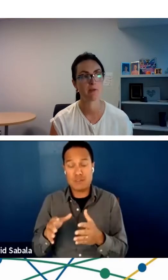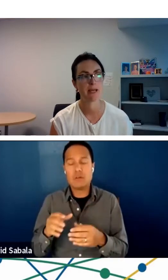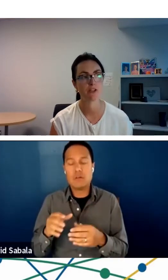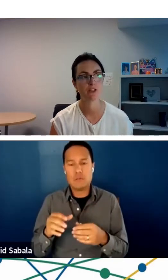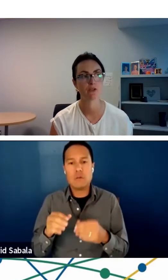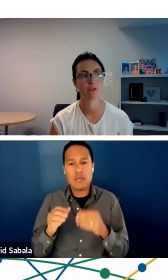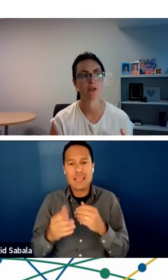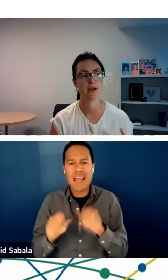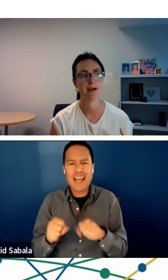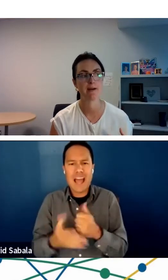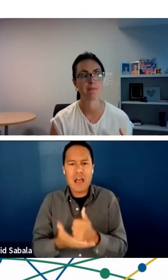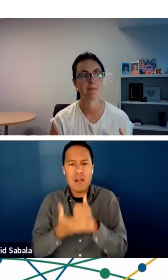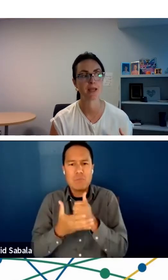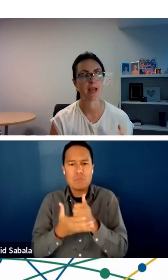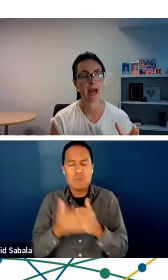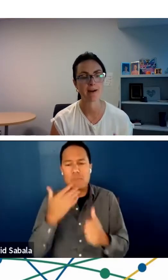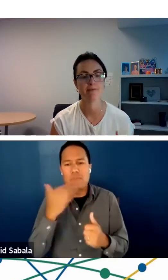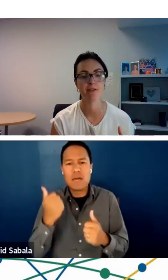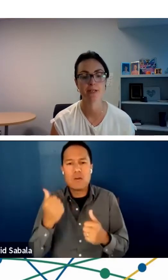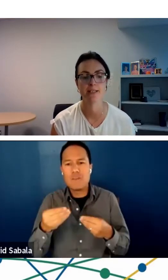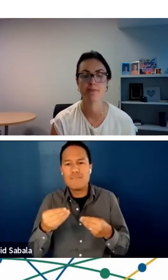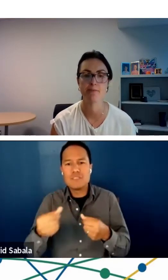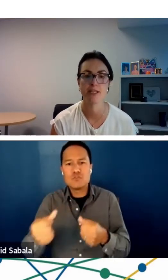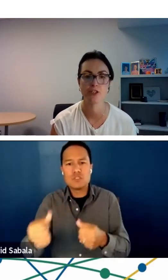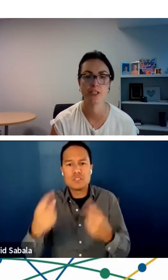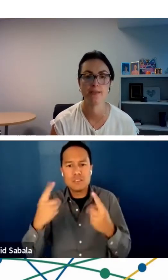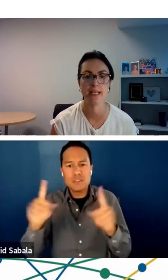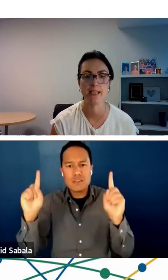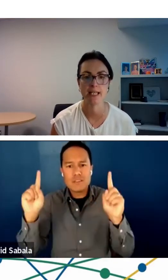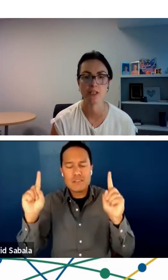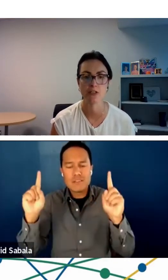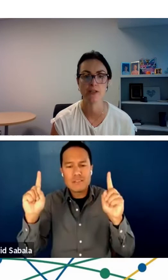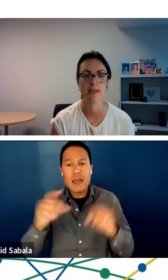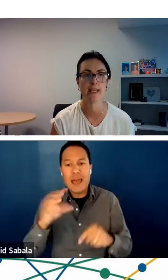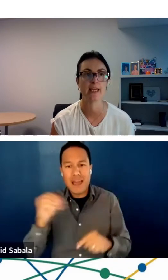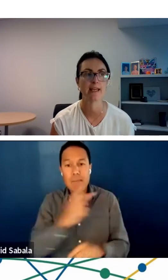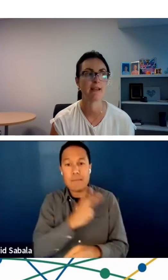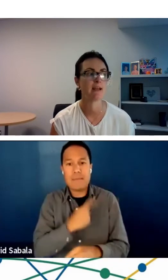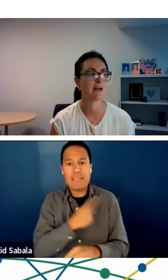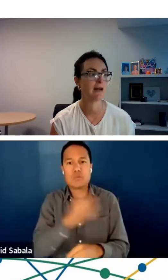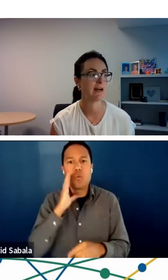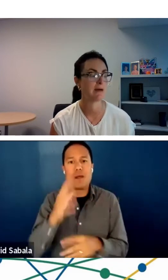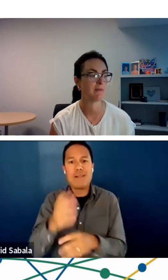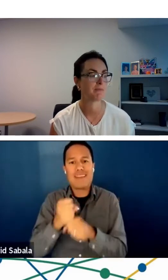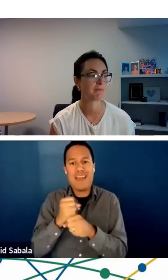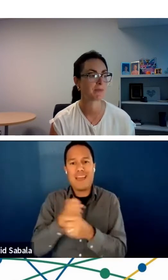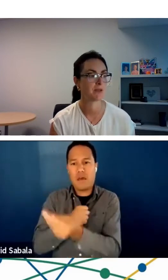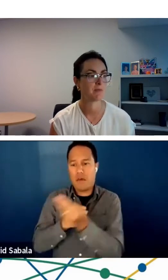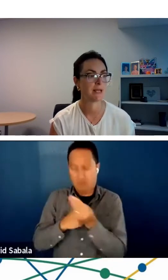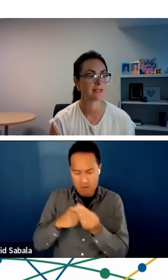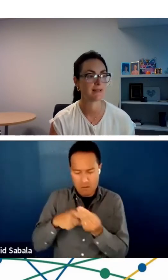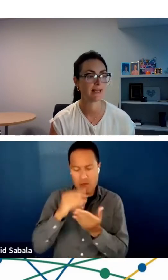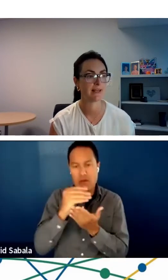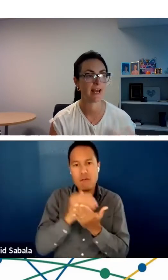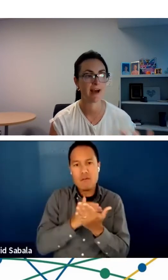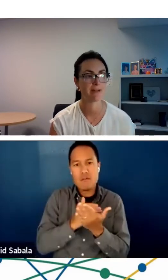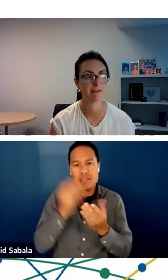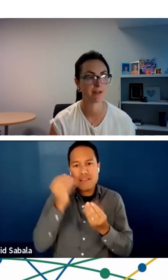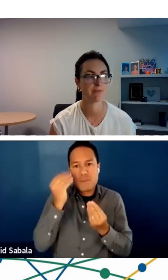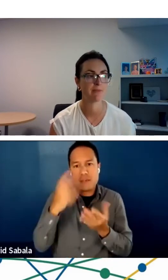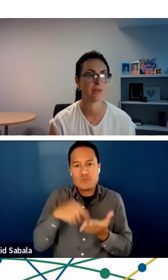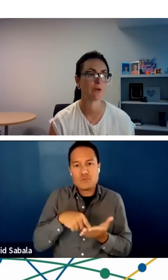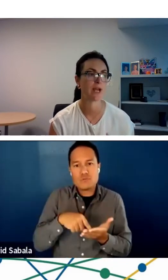help patients have the written information that they need so that they can basically